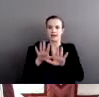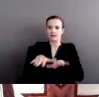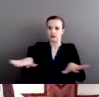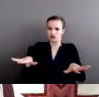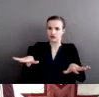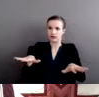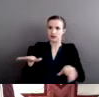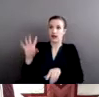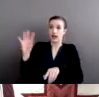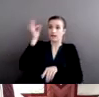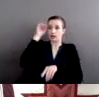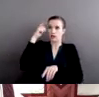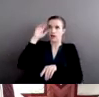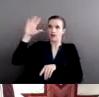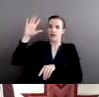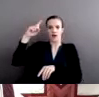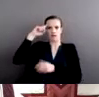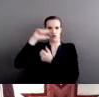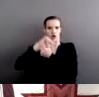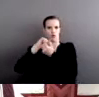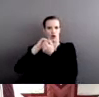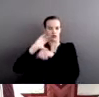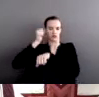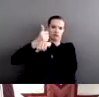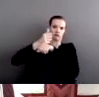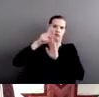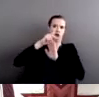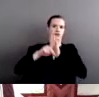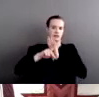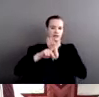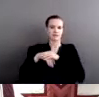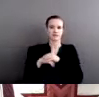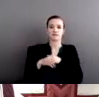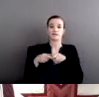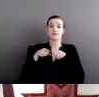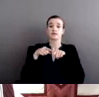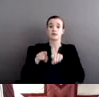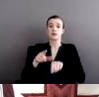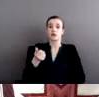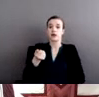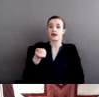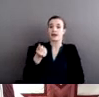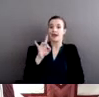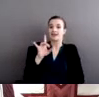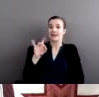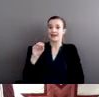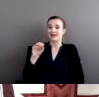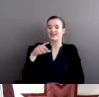the federal government. Starting in the night in the 1880s and continuing until the